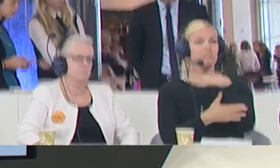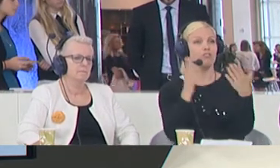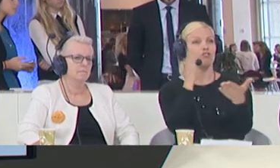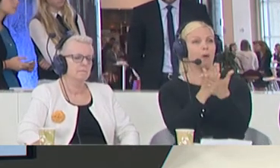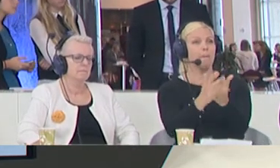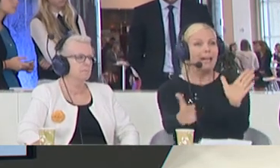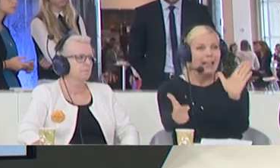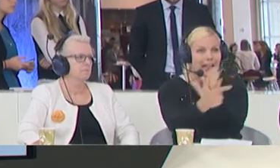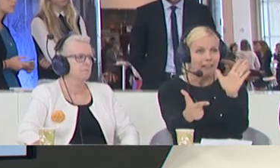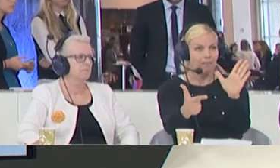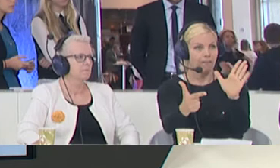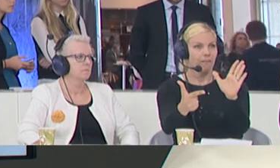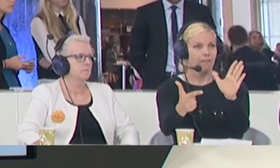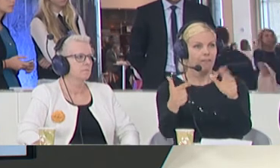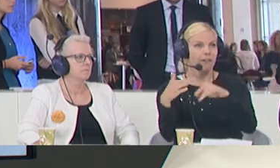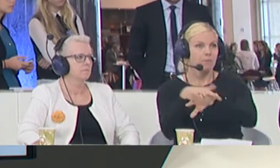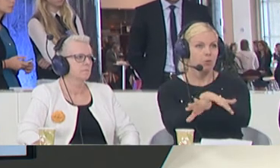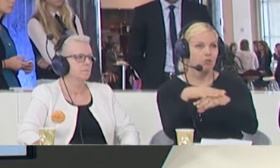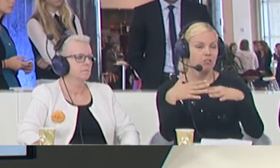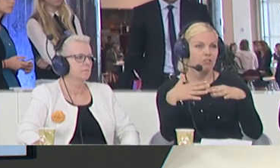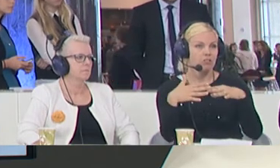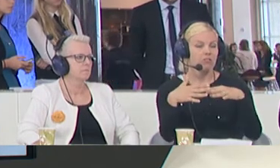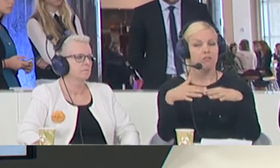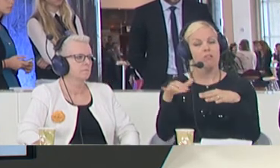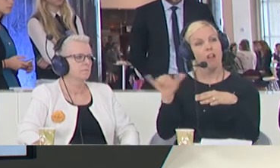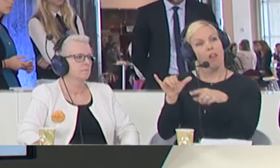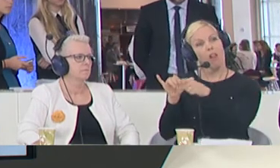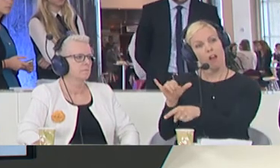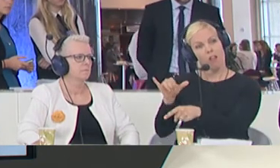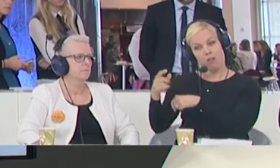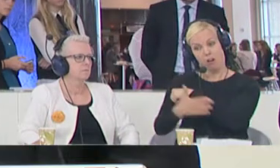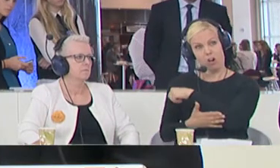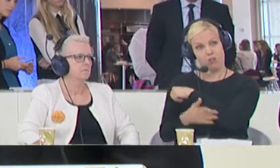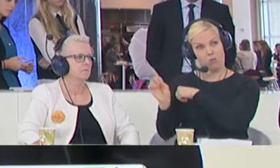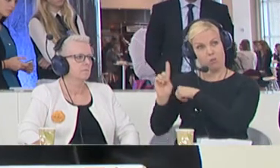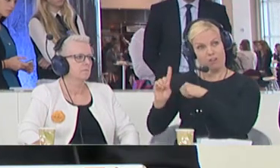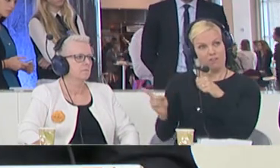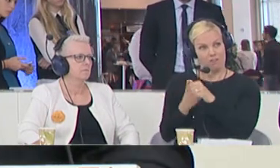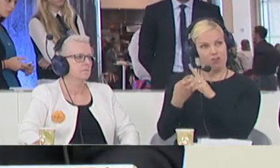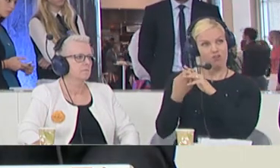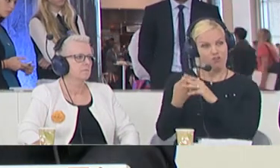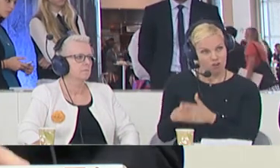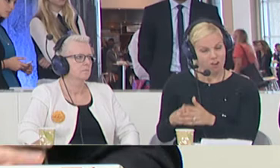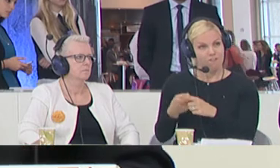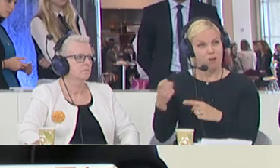Okay, how can the migrants of regional countries help prevent immigration?